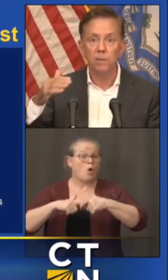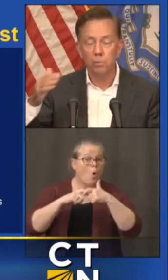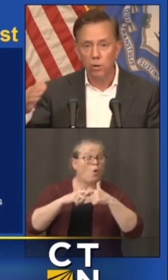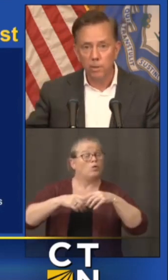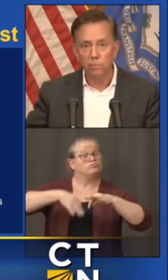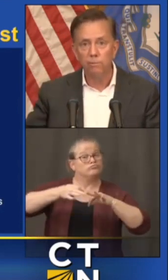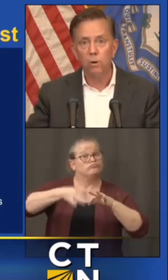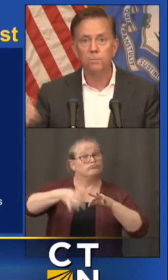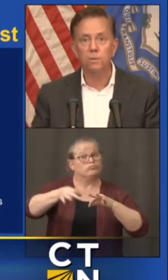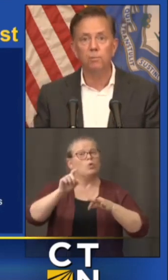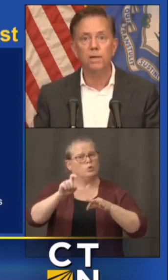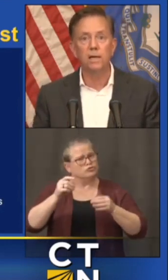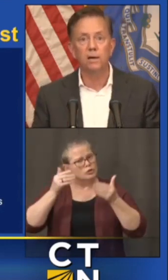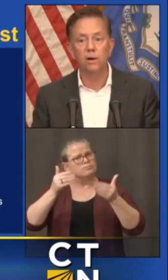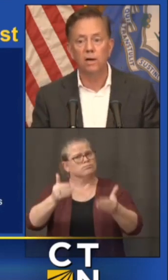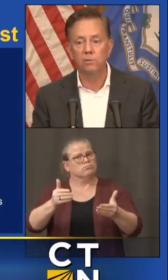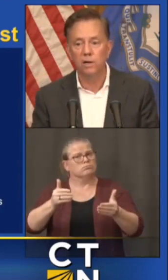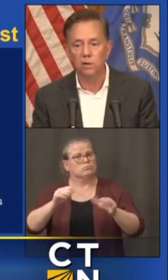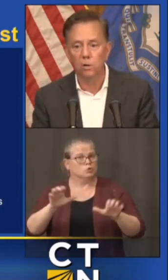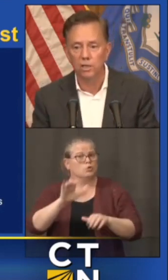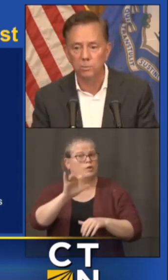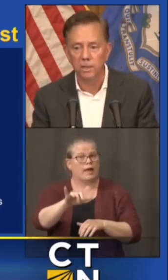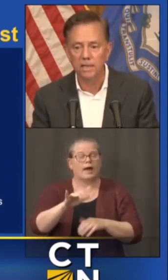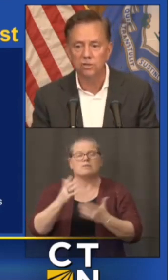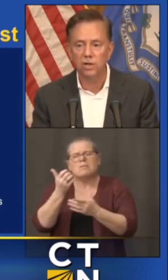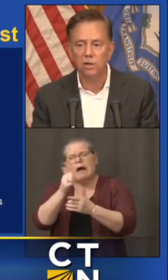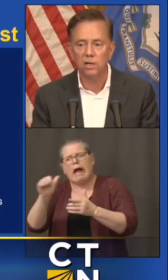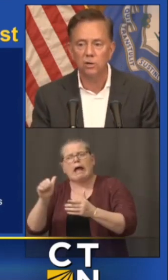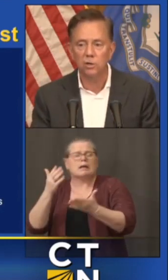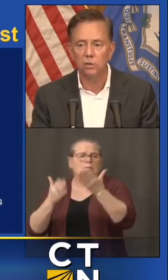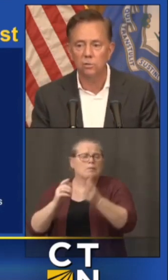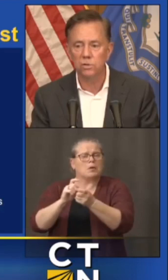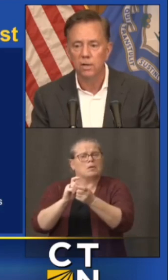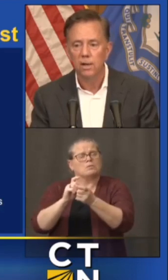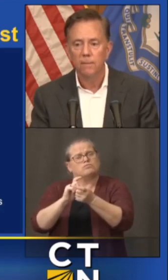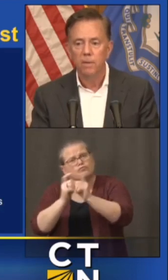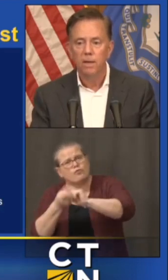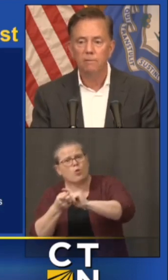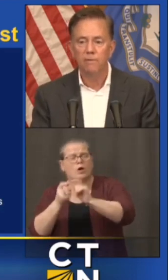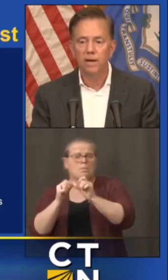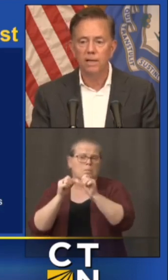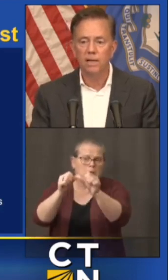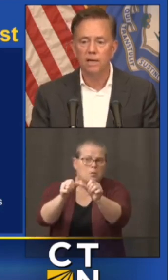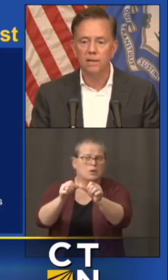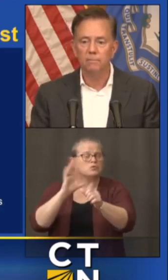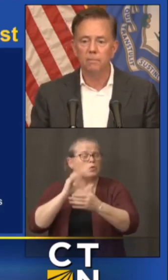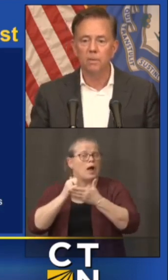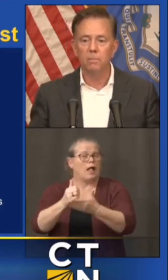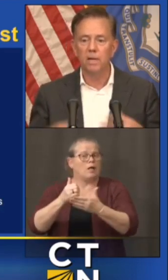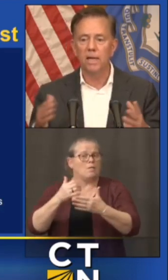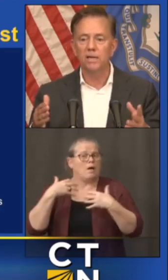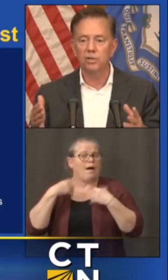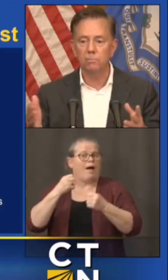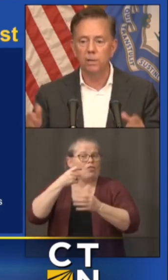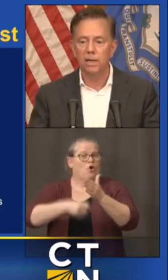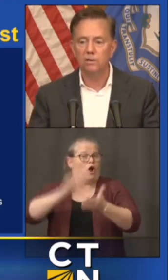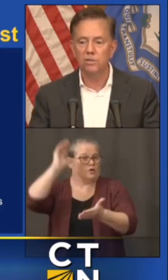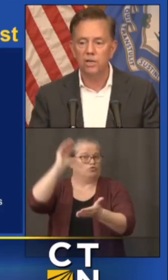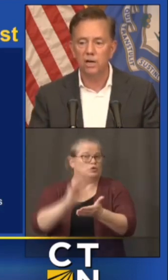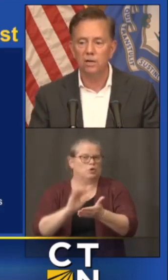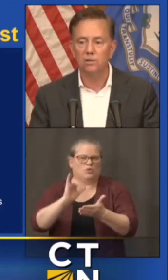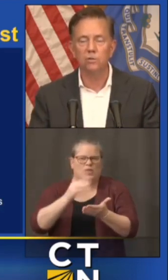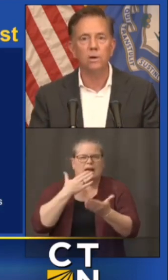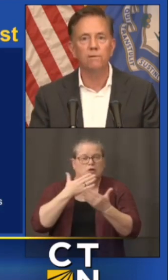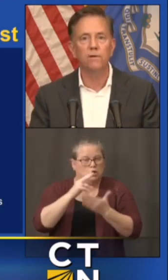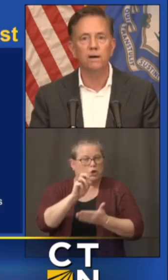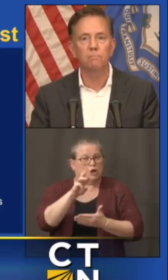whether there are any permanent reforms that bring down our health care costs but that's generally good news and finally um the mitigation plan you